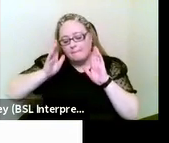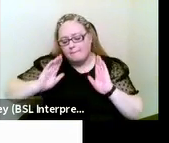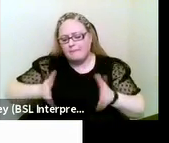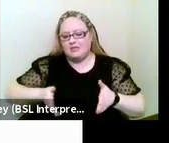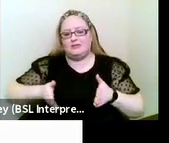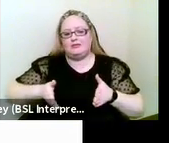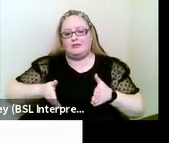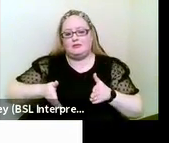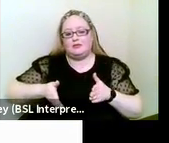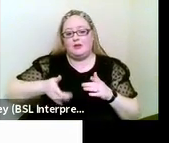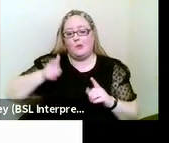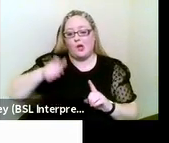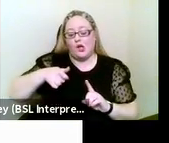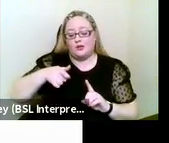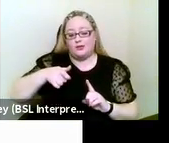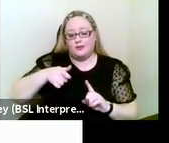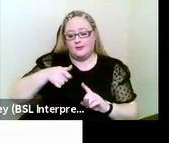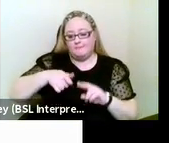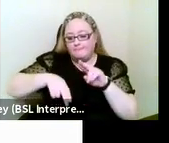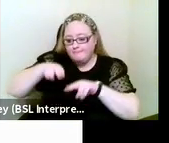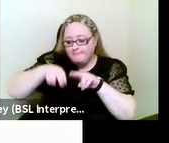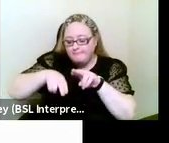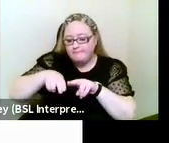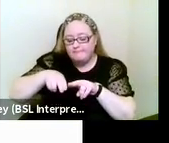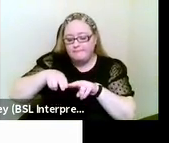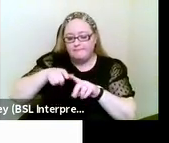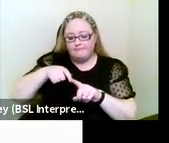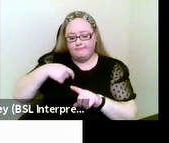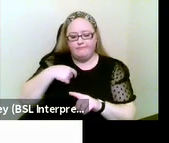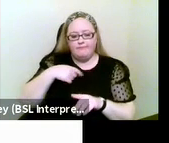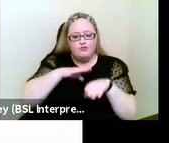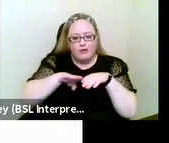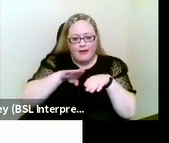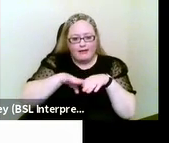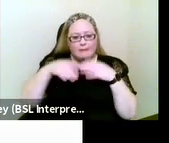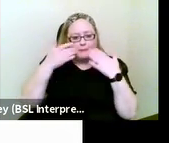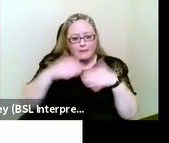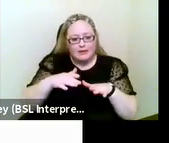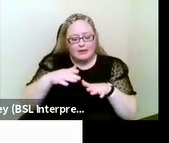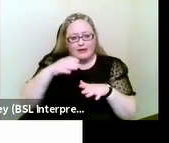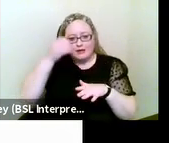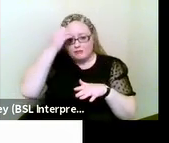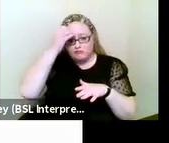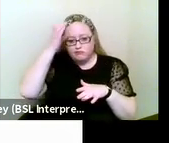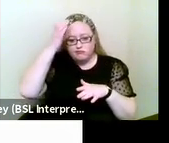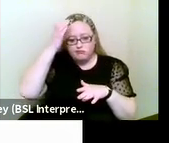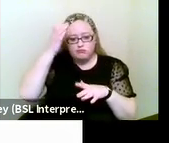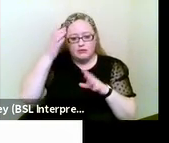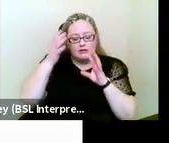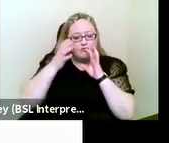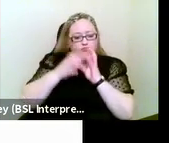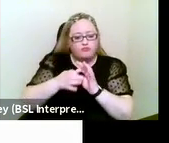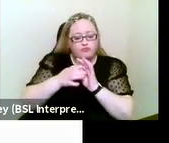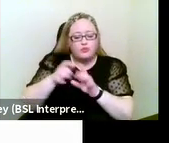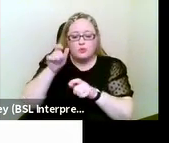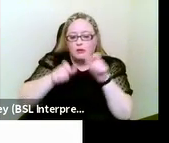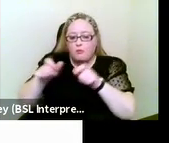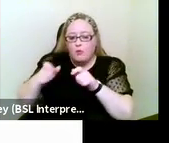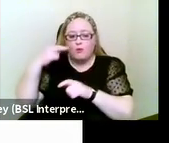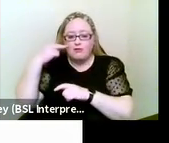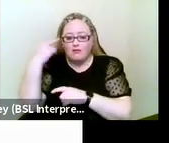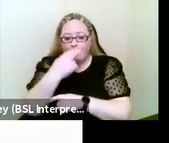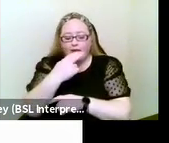by a person who has specific training and expertise relating to individuals who are deafblind.